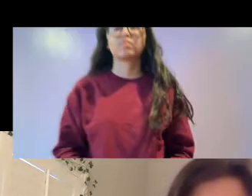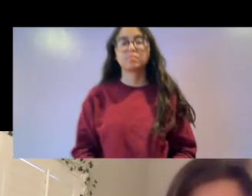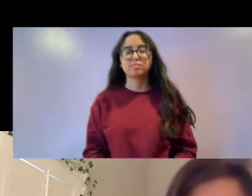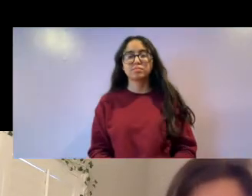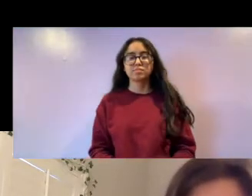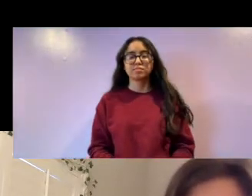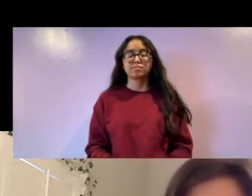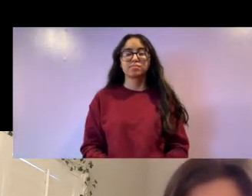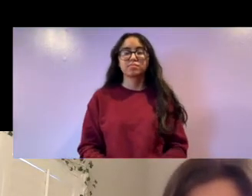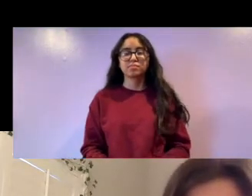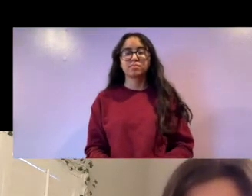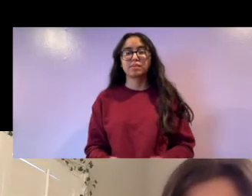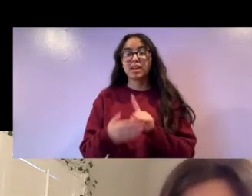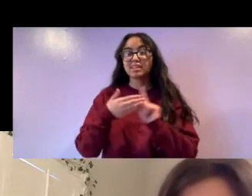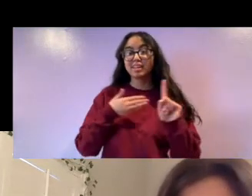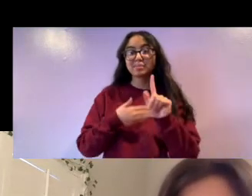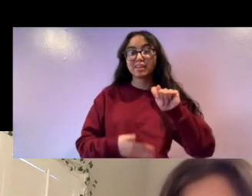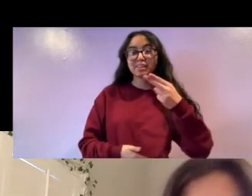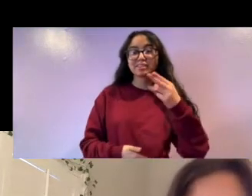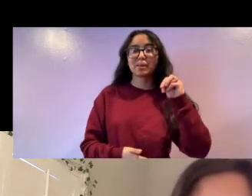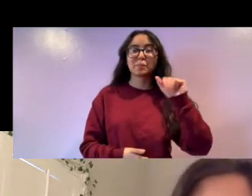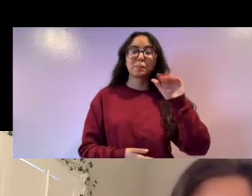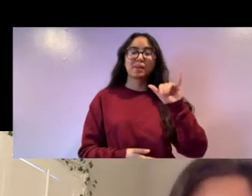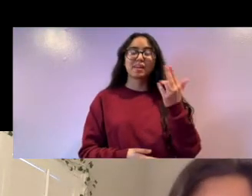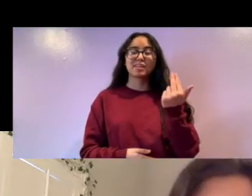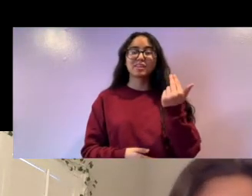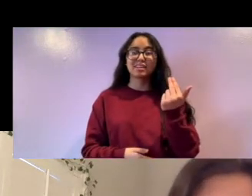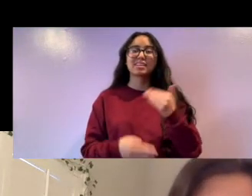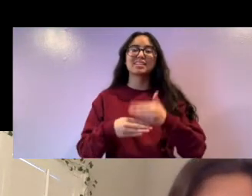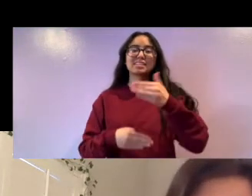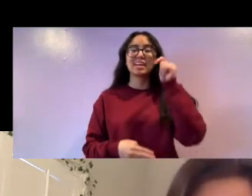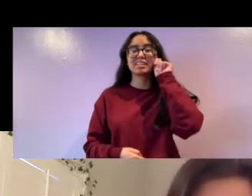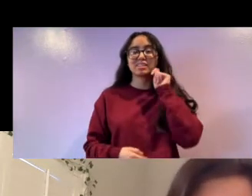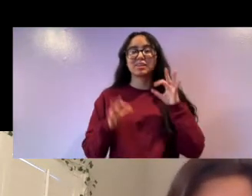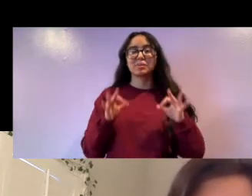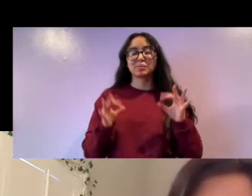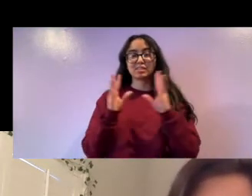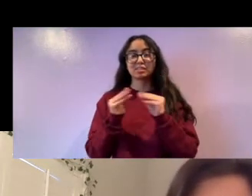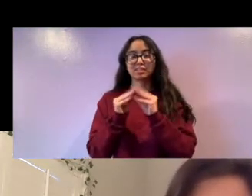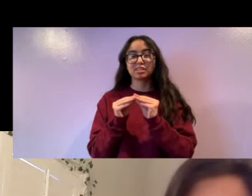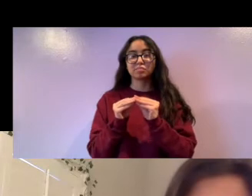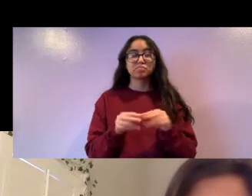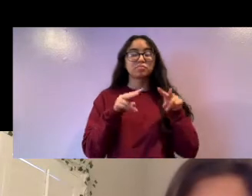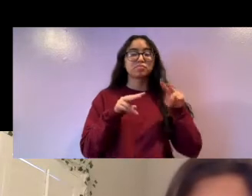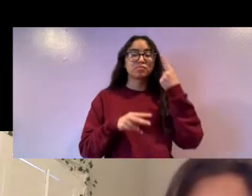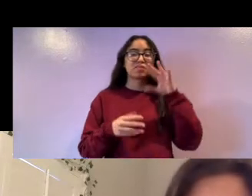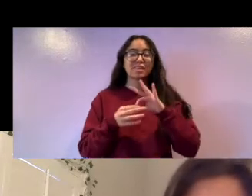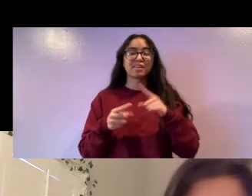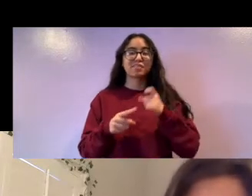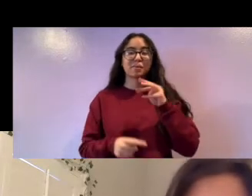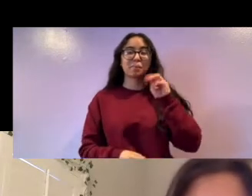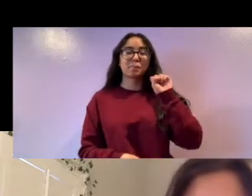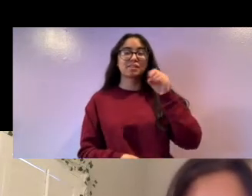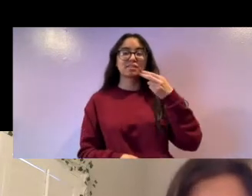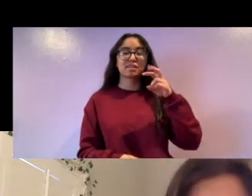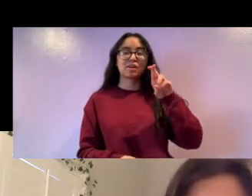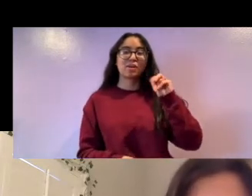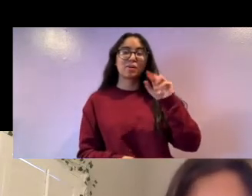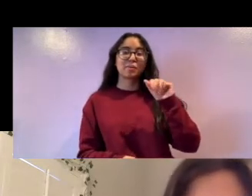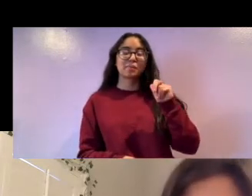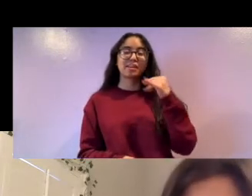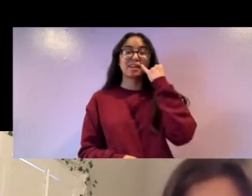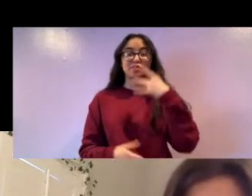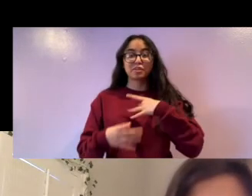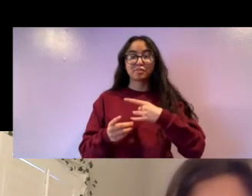next week thursday may 13th is the next teen court session look out for the link for miss herman if you're interested